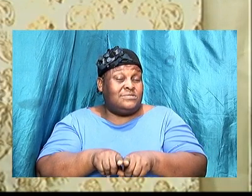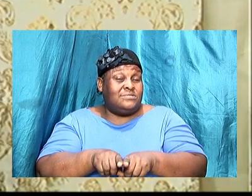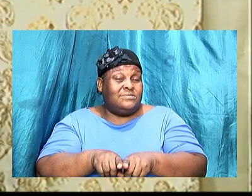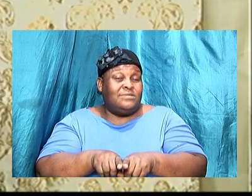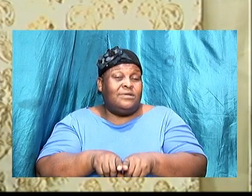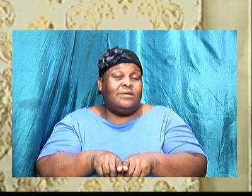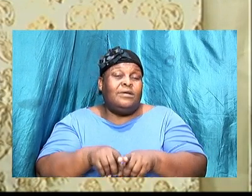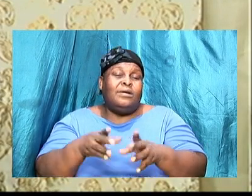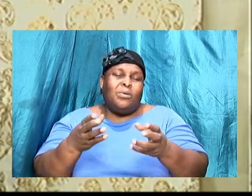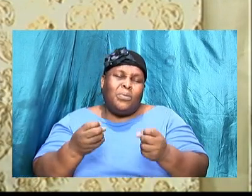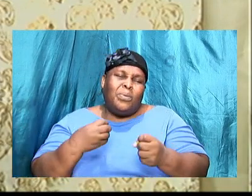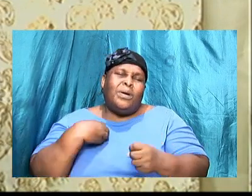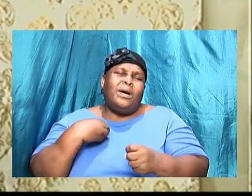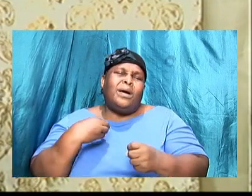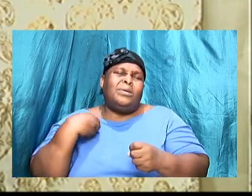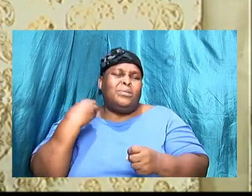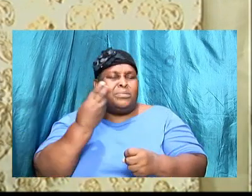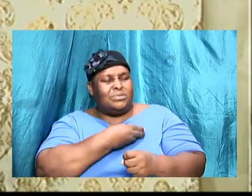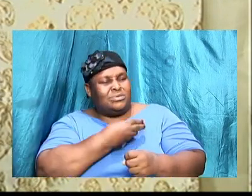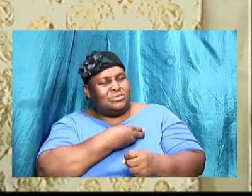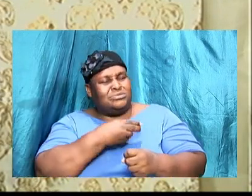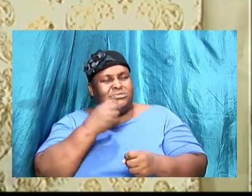I want us to understand